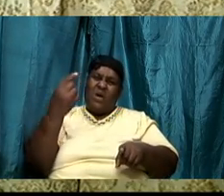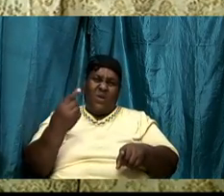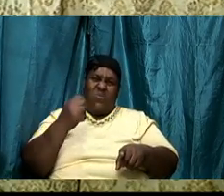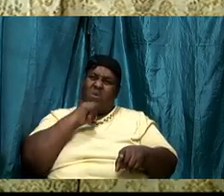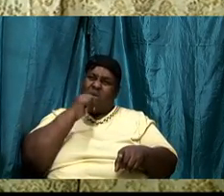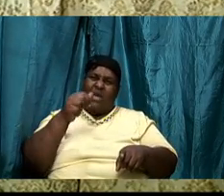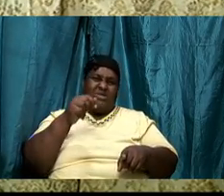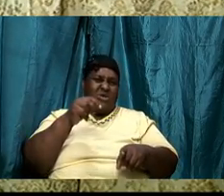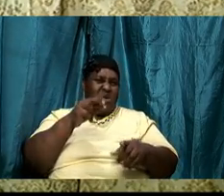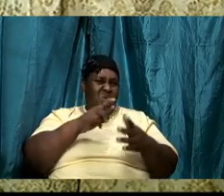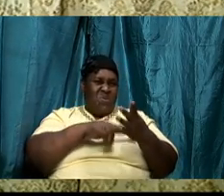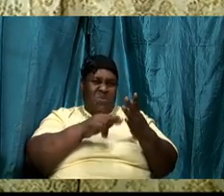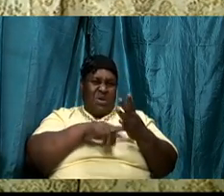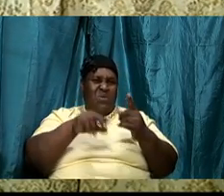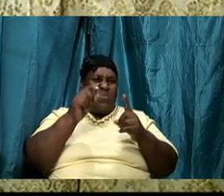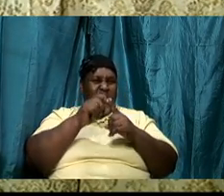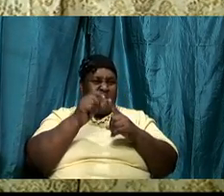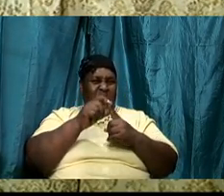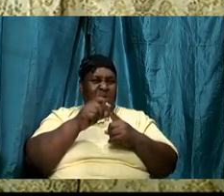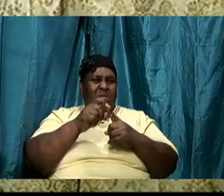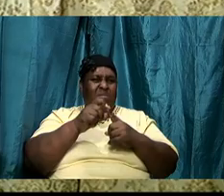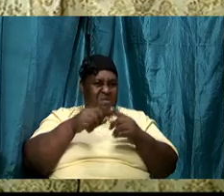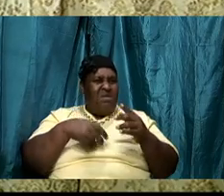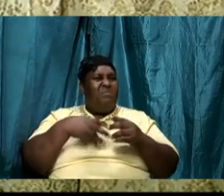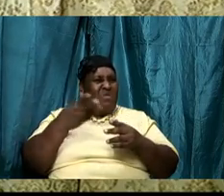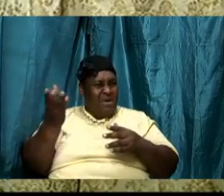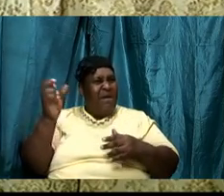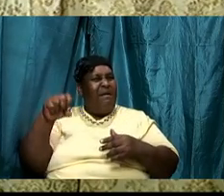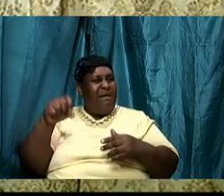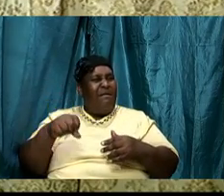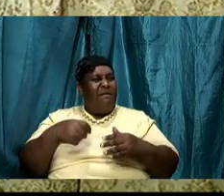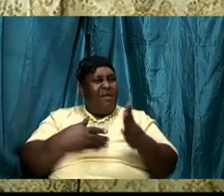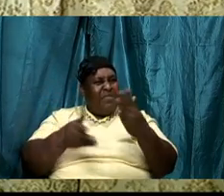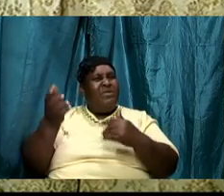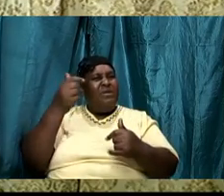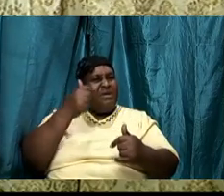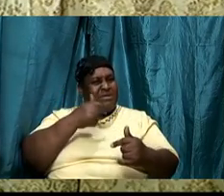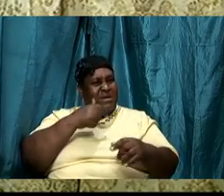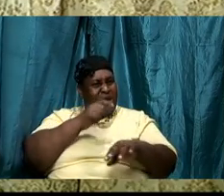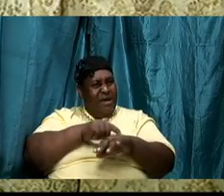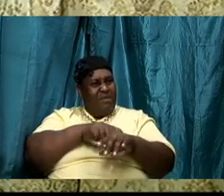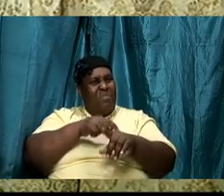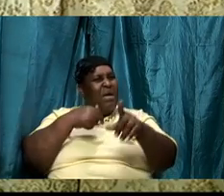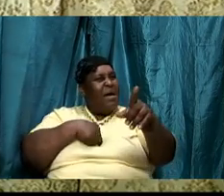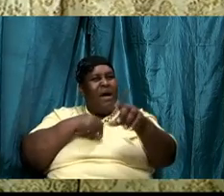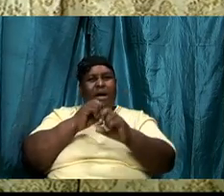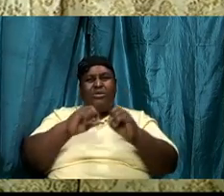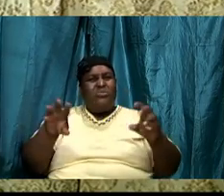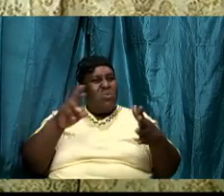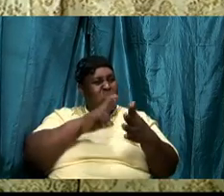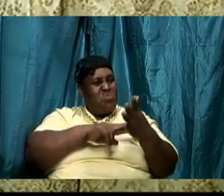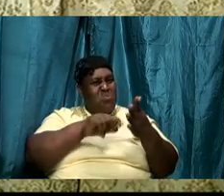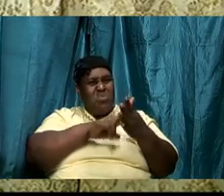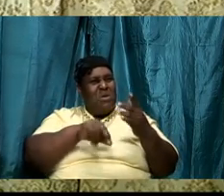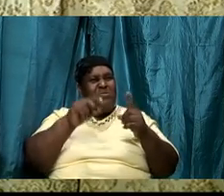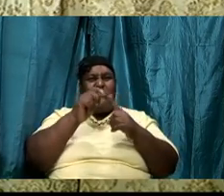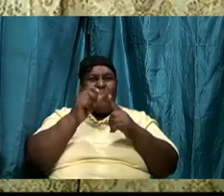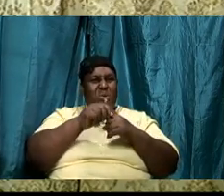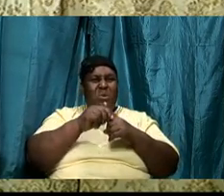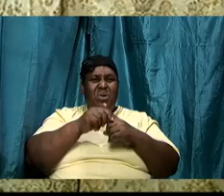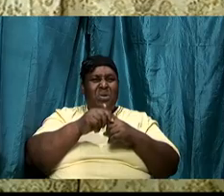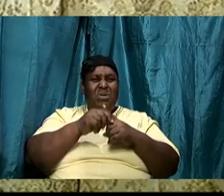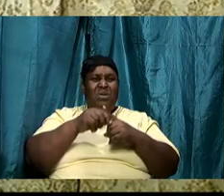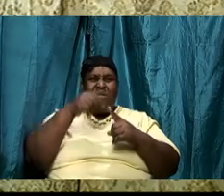times when I didn't read the word as I should there were times when days had passed and I was not in the word as I